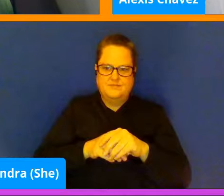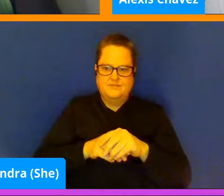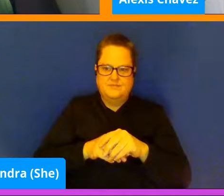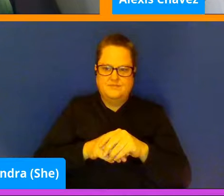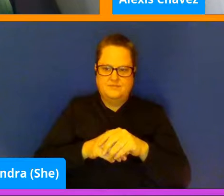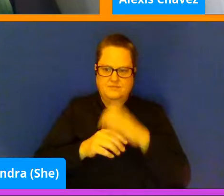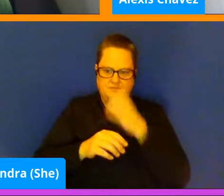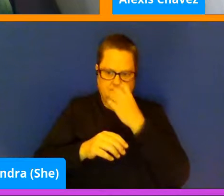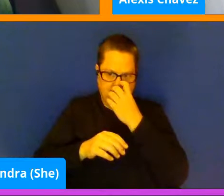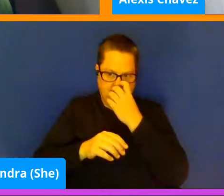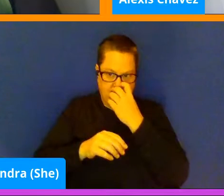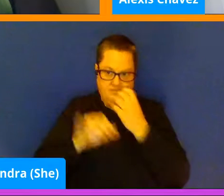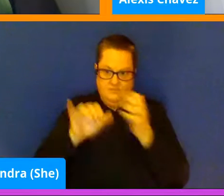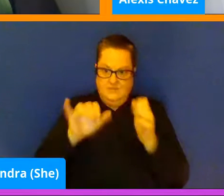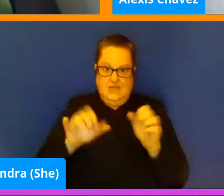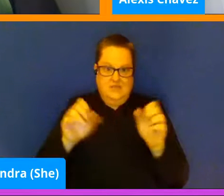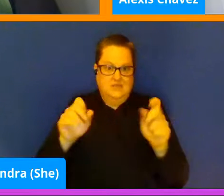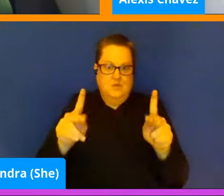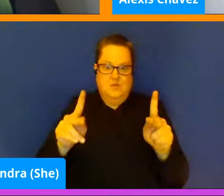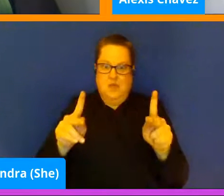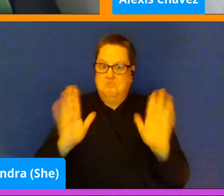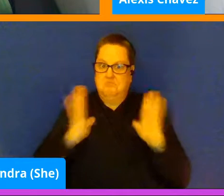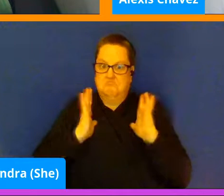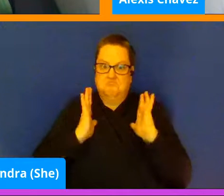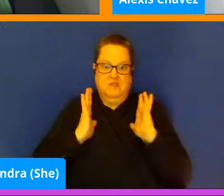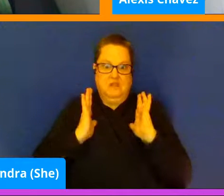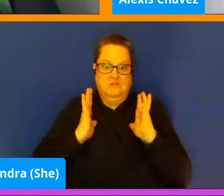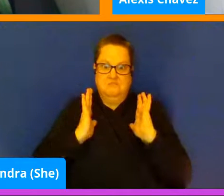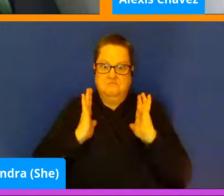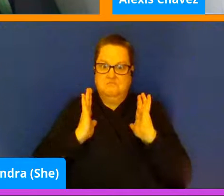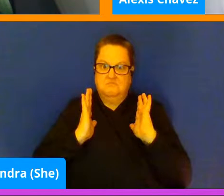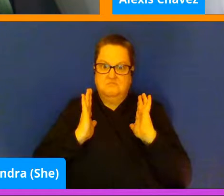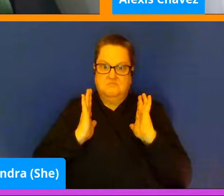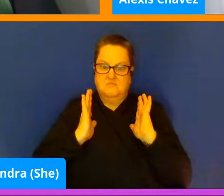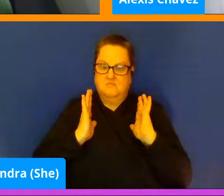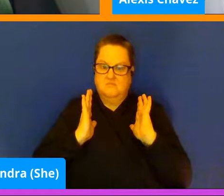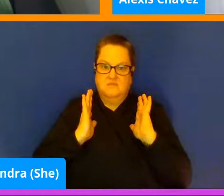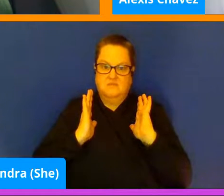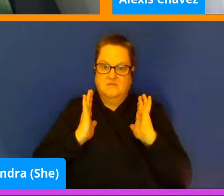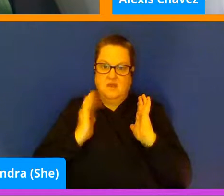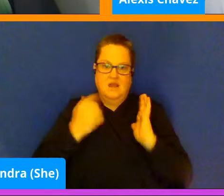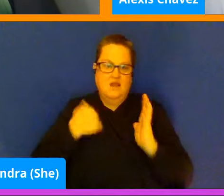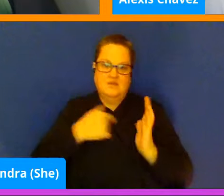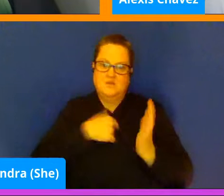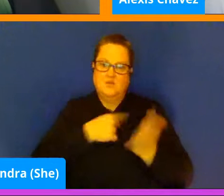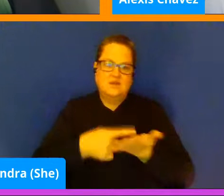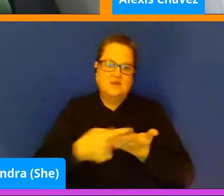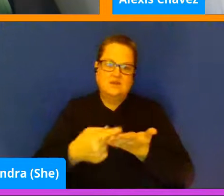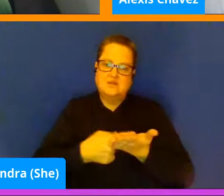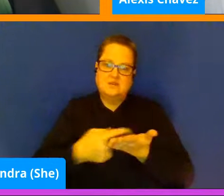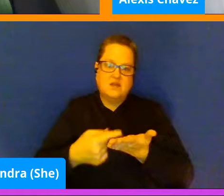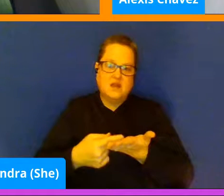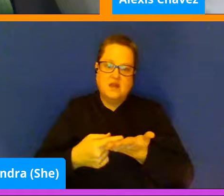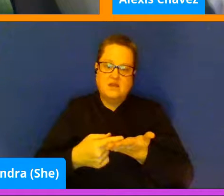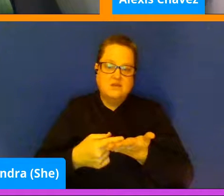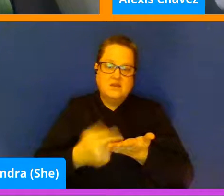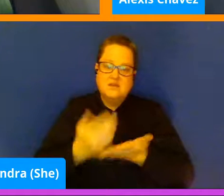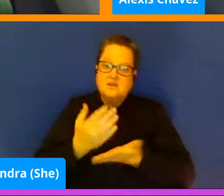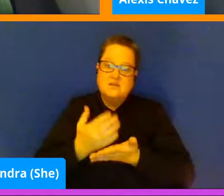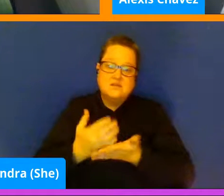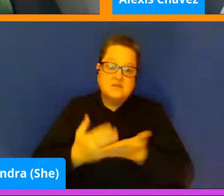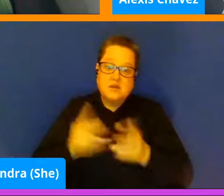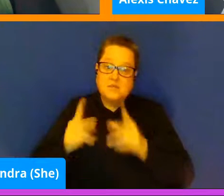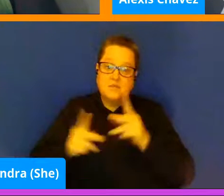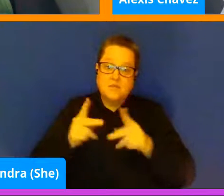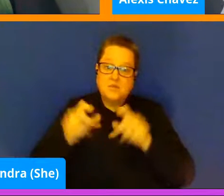And that's okay. And As we were talking about earlier, some of these things work for some people, and some of them don't work for others.